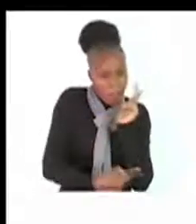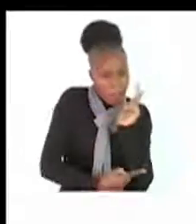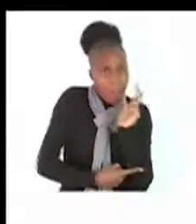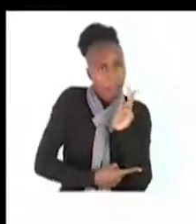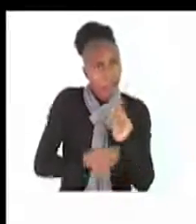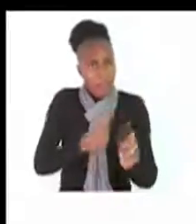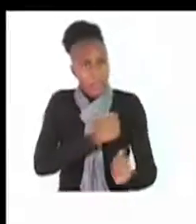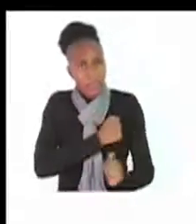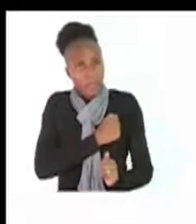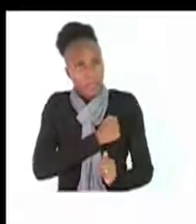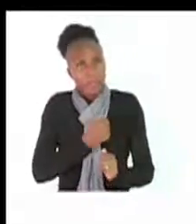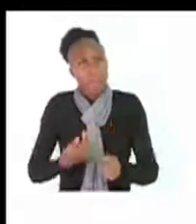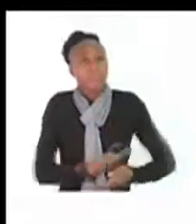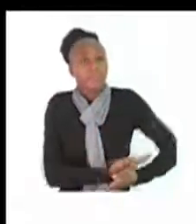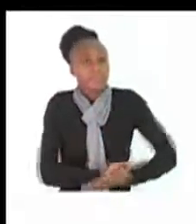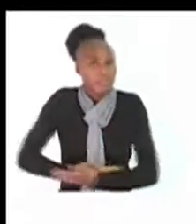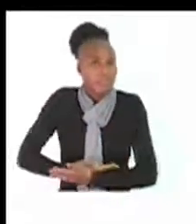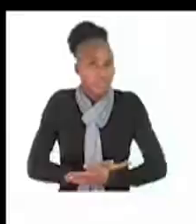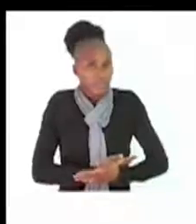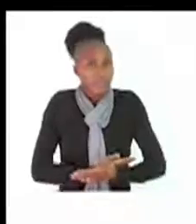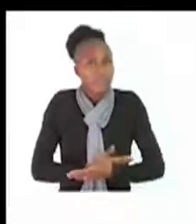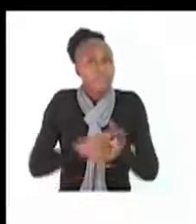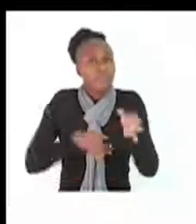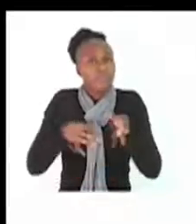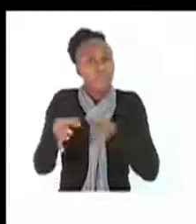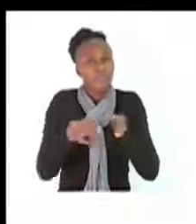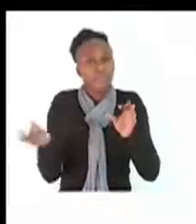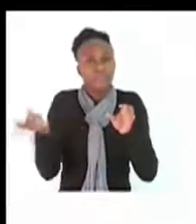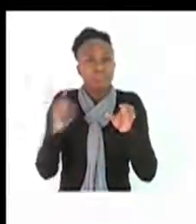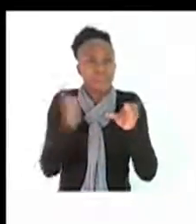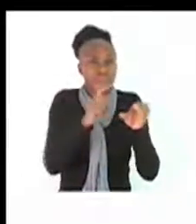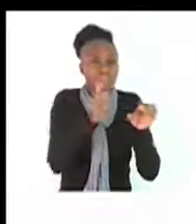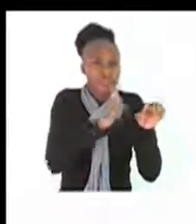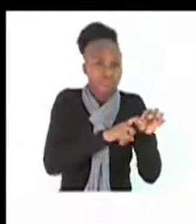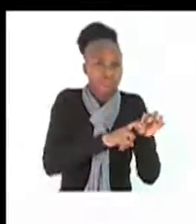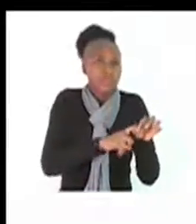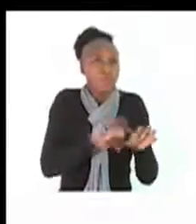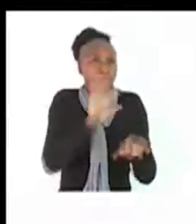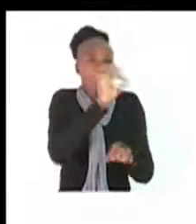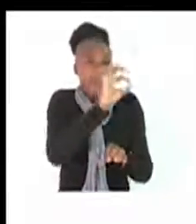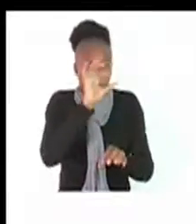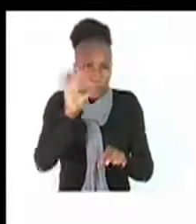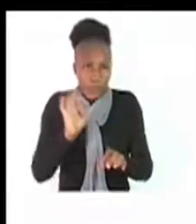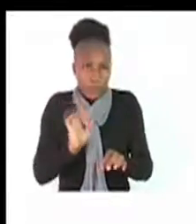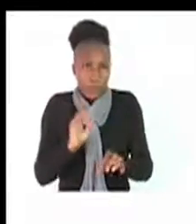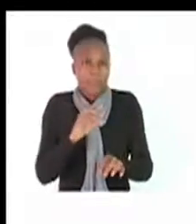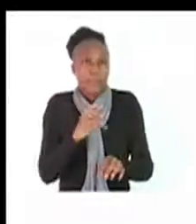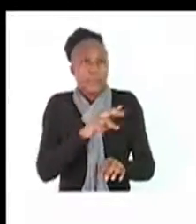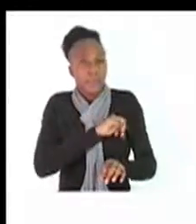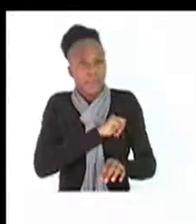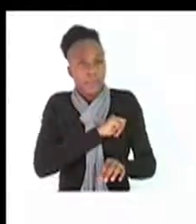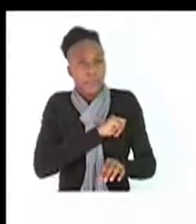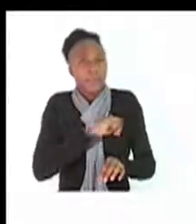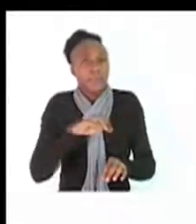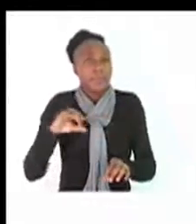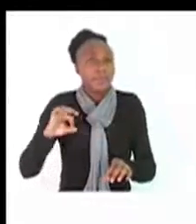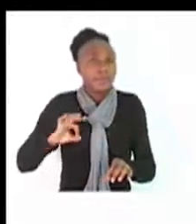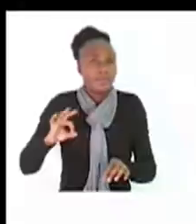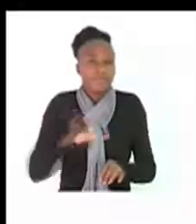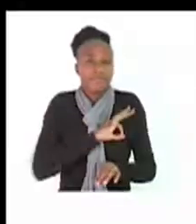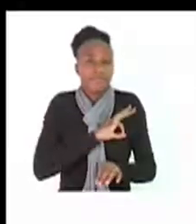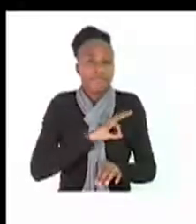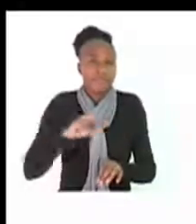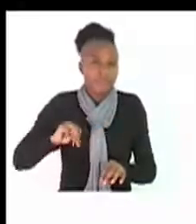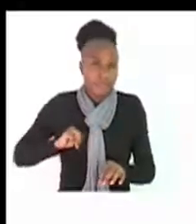child. Define fertilization as the joining of male and female sex cells. Now, the vocabulary.